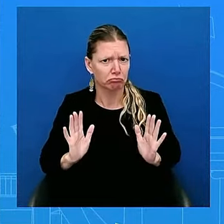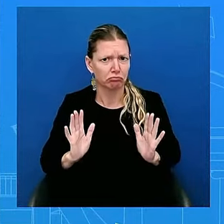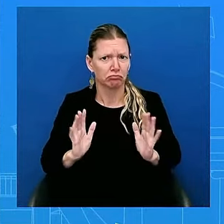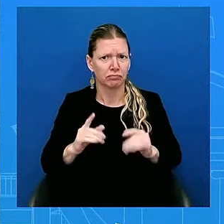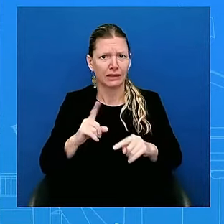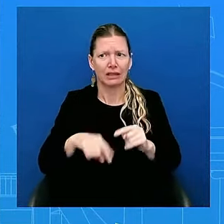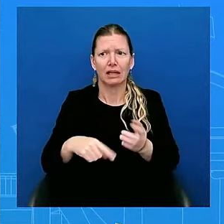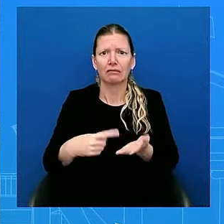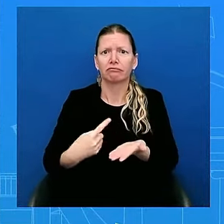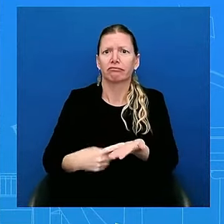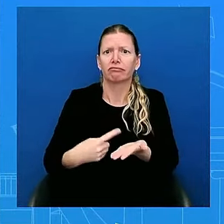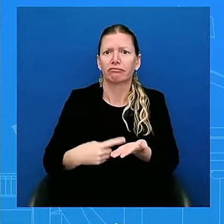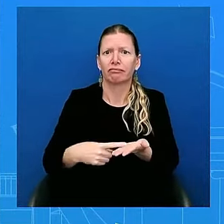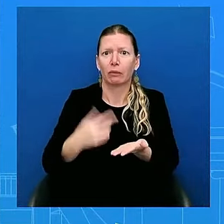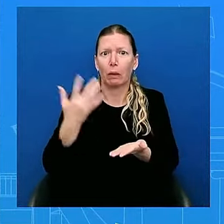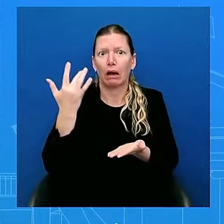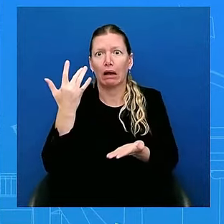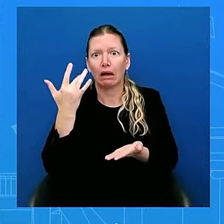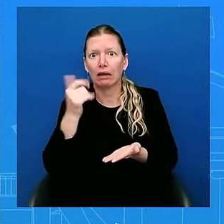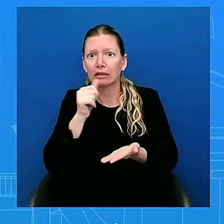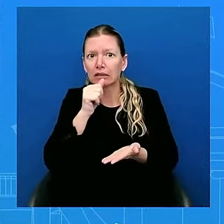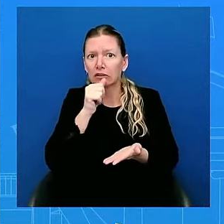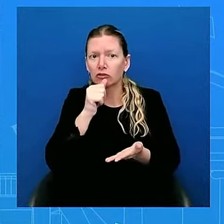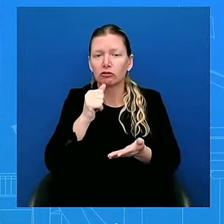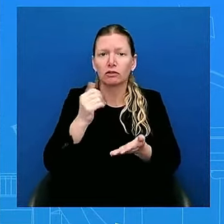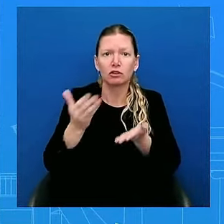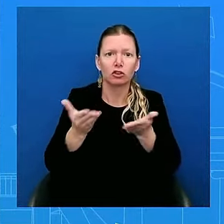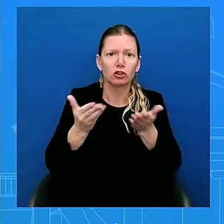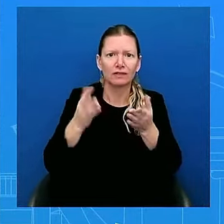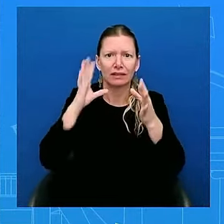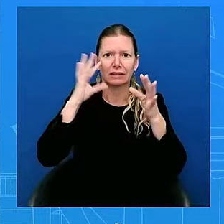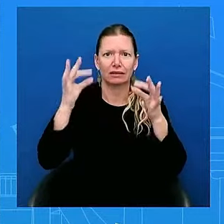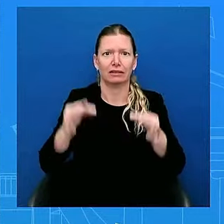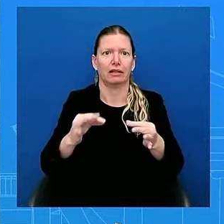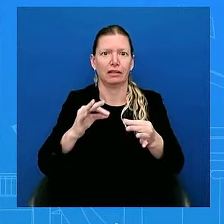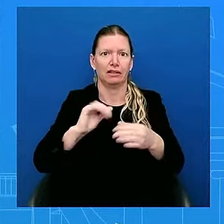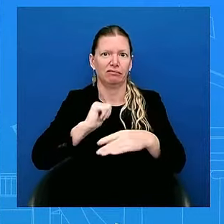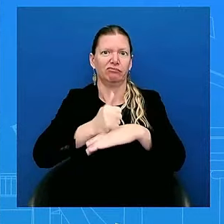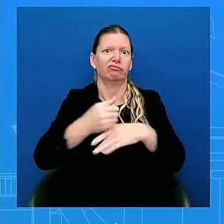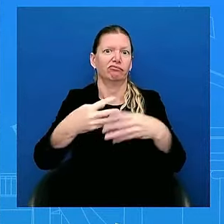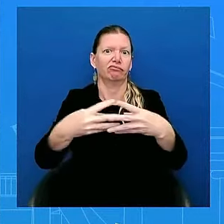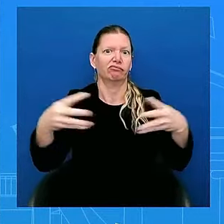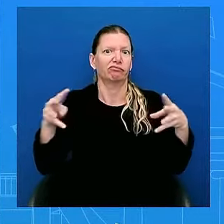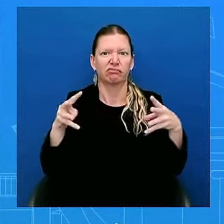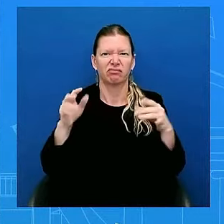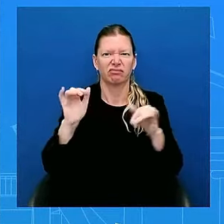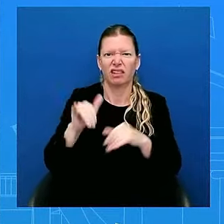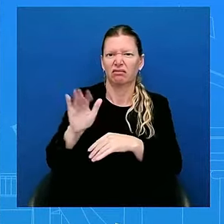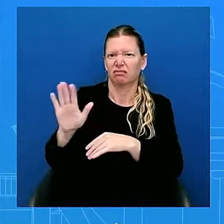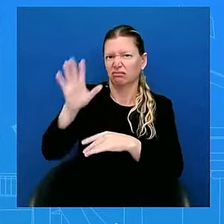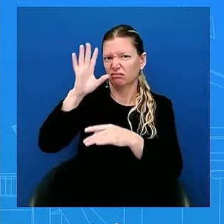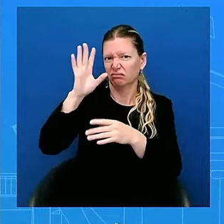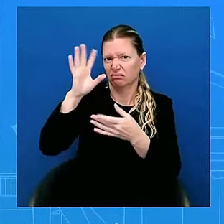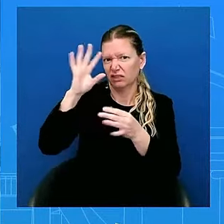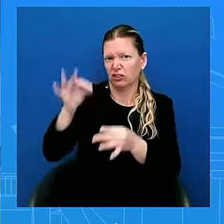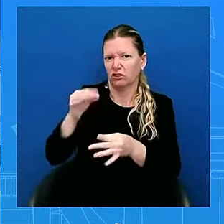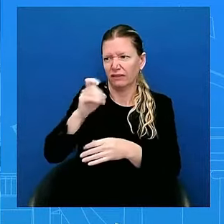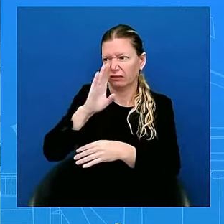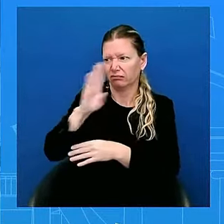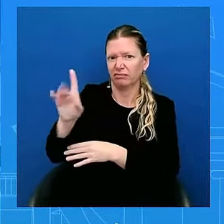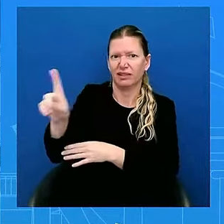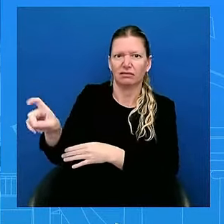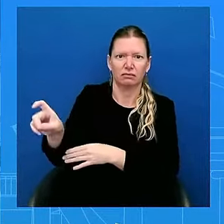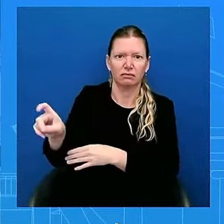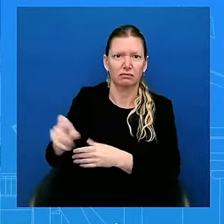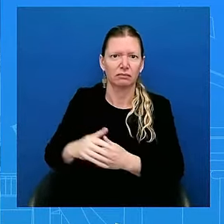Service is deciding to do that. That is for them to speak to directly. Okay. Marquette. Hi. Thank